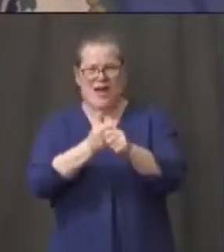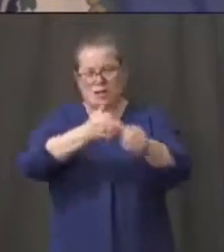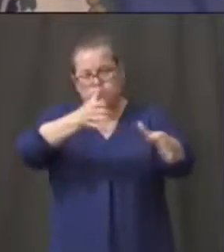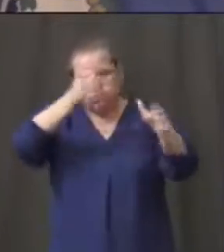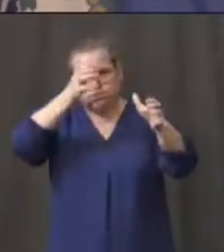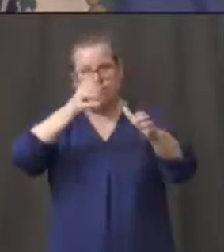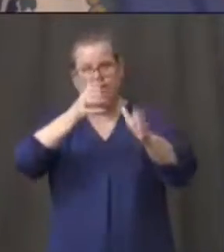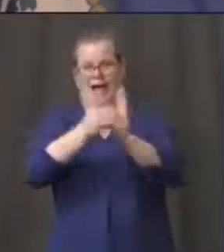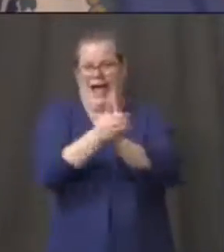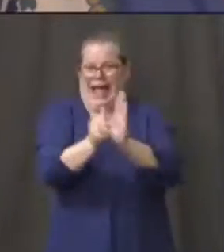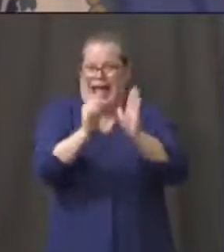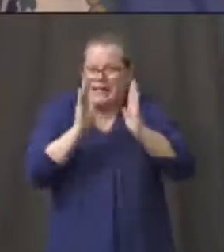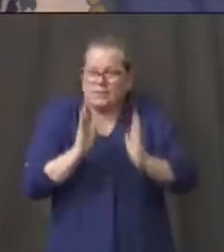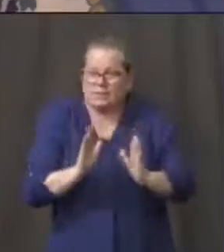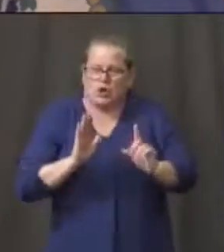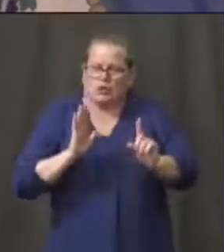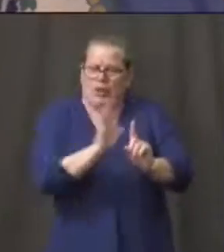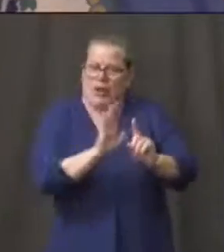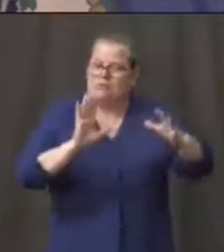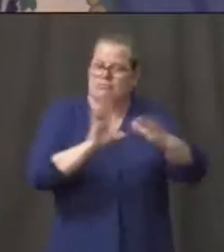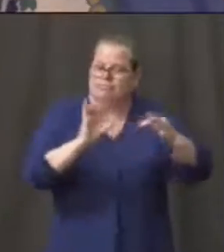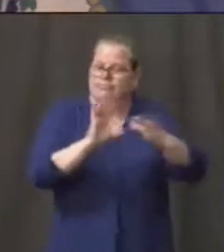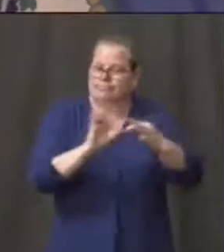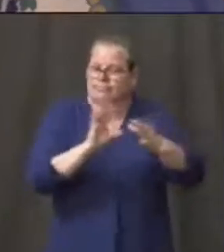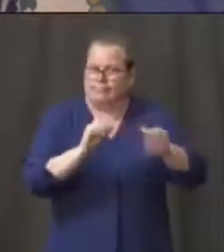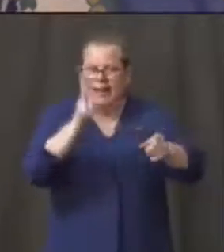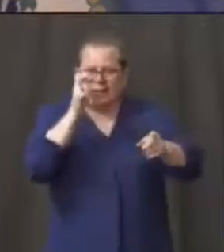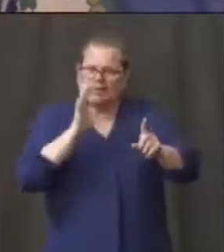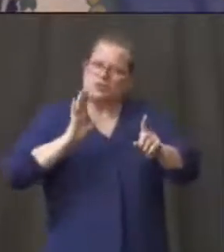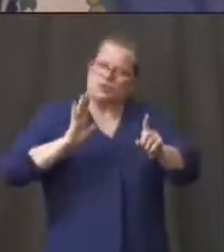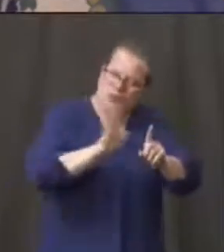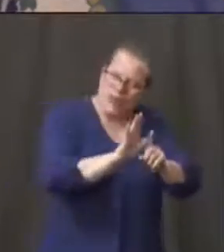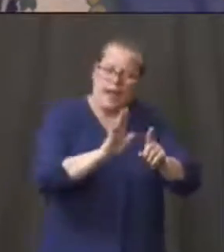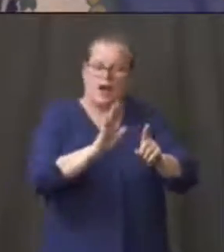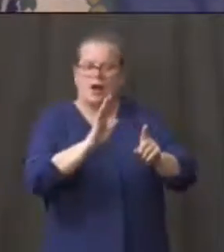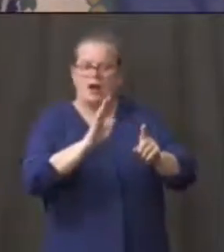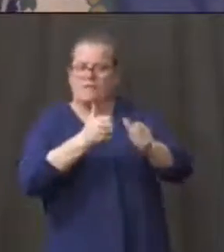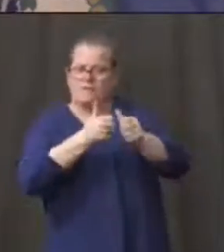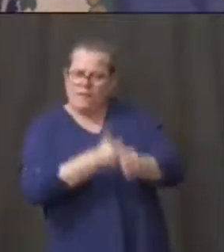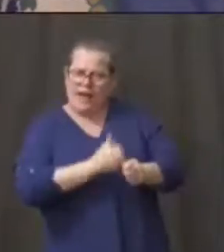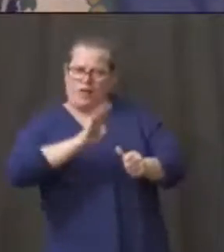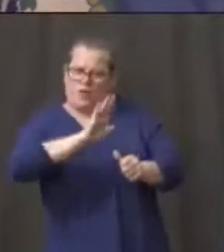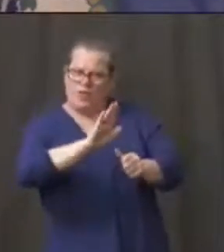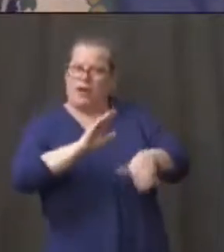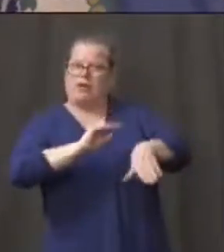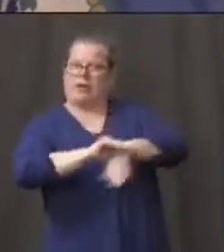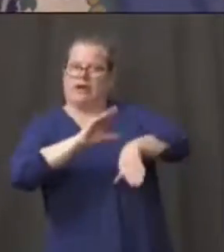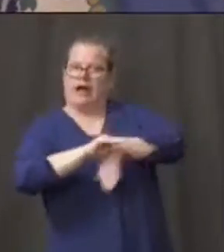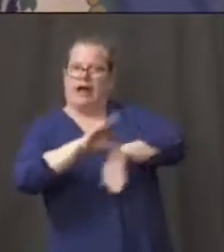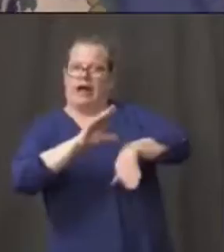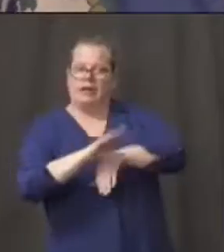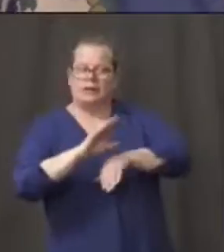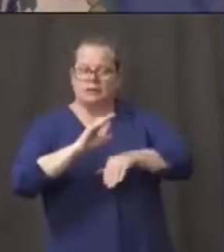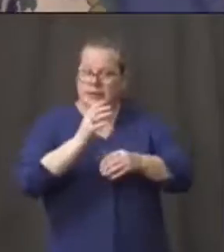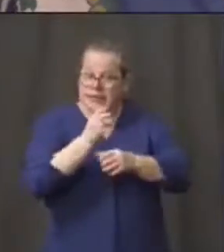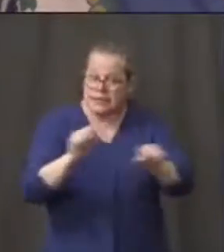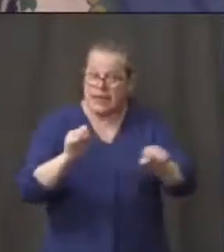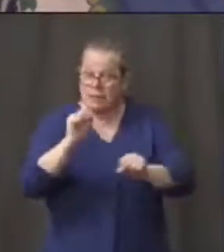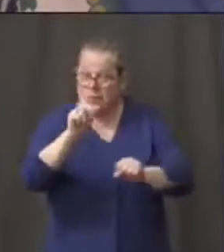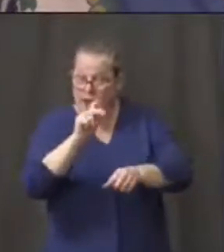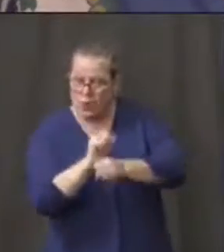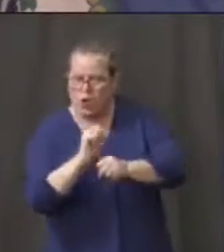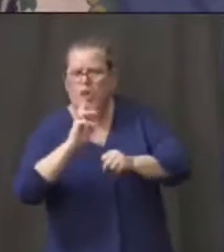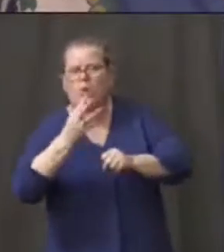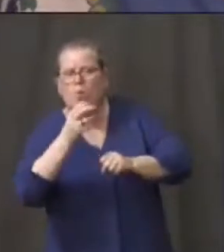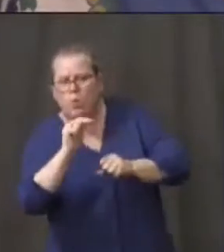to say. Tell us when we can safely start getting people back to work and give us a roadmap on how we get there. It starts with